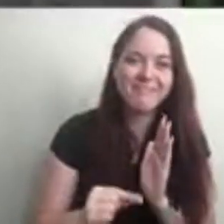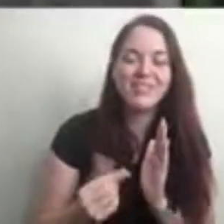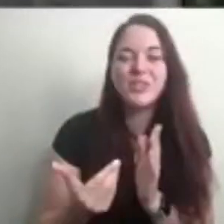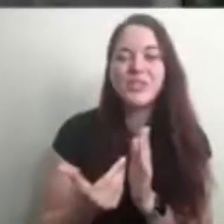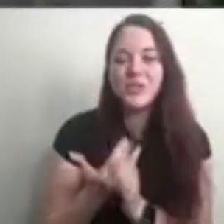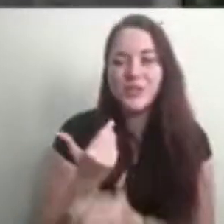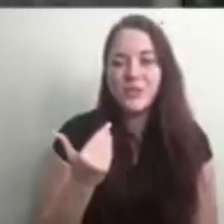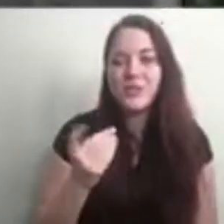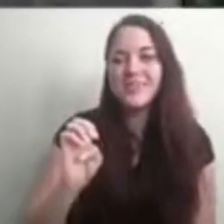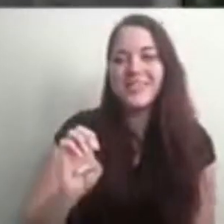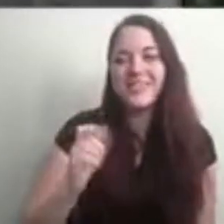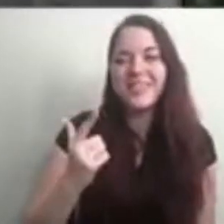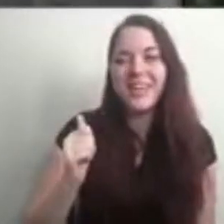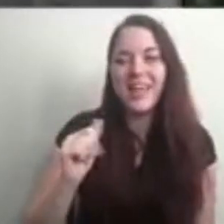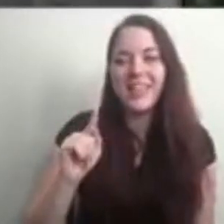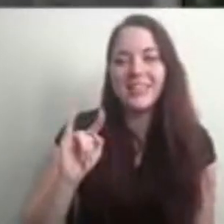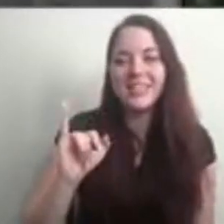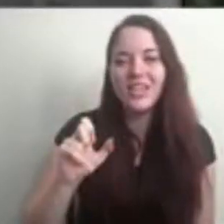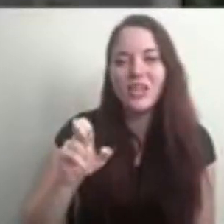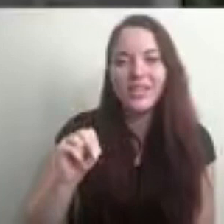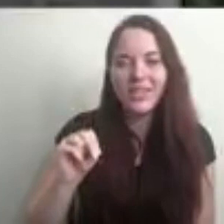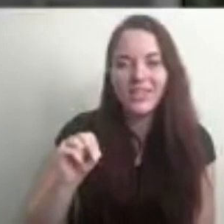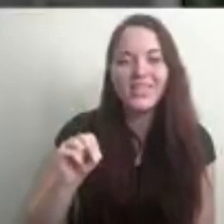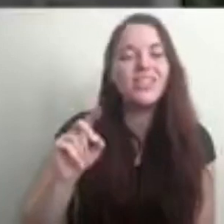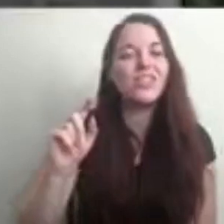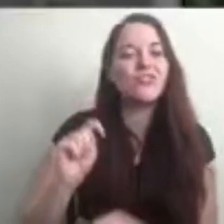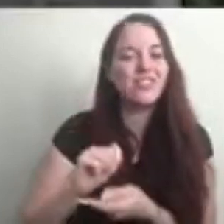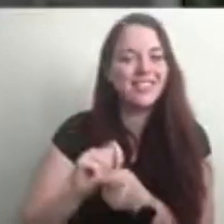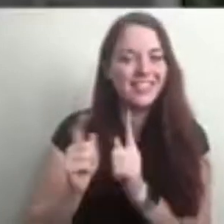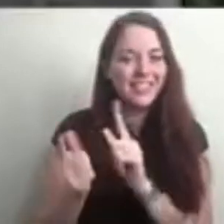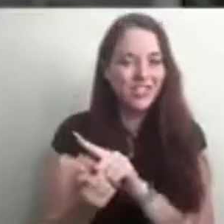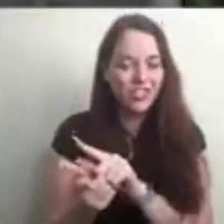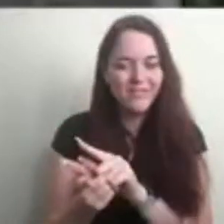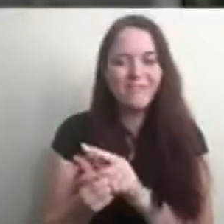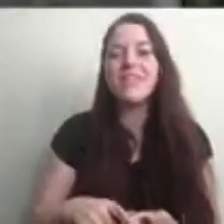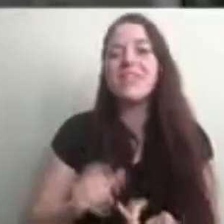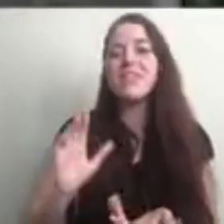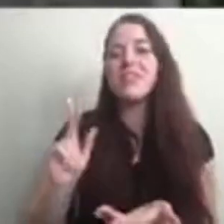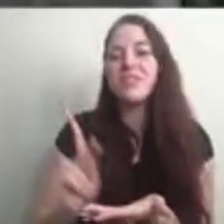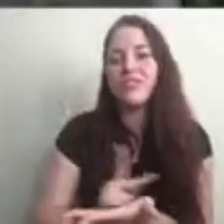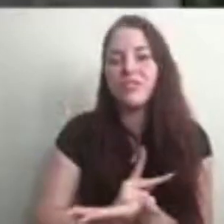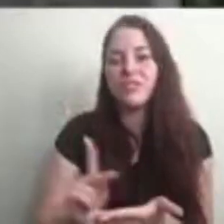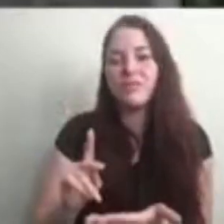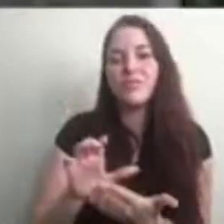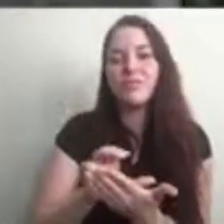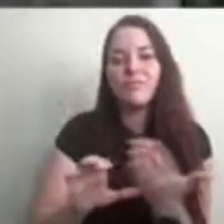Translation, Psalms 105, verses 1 through 8.